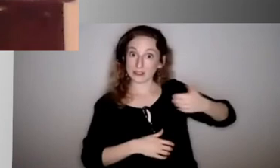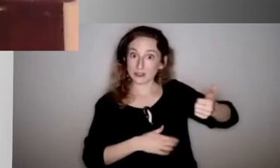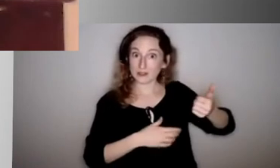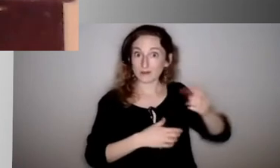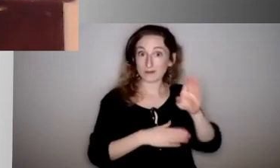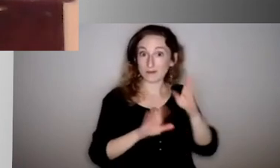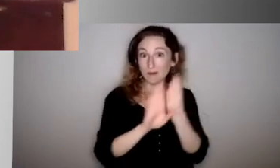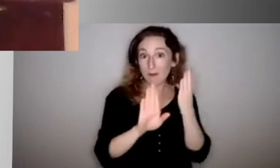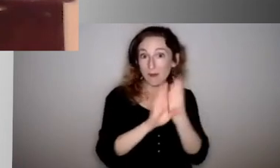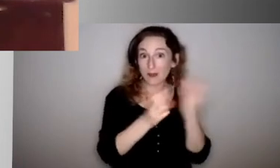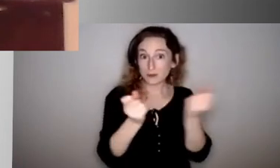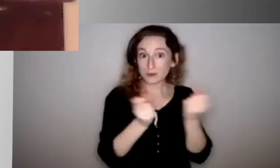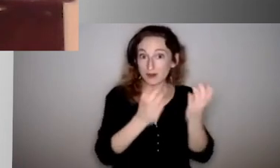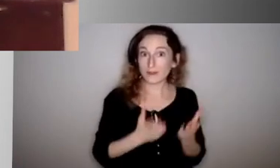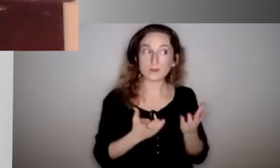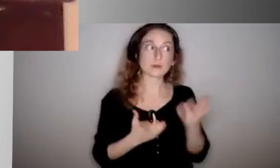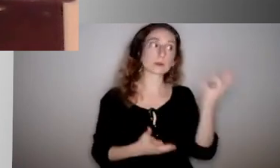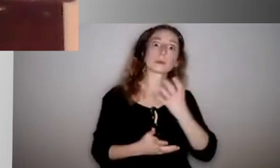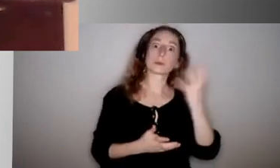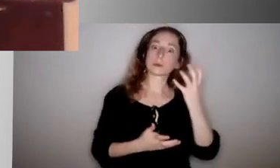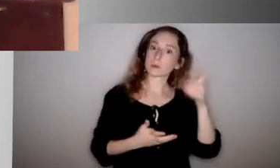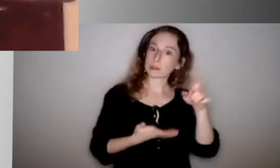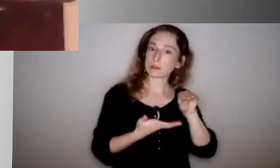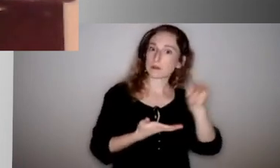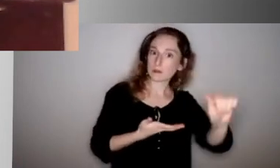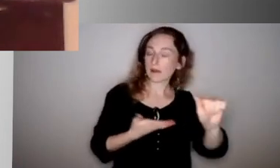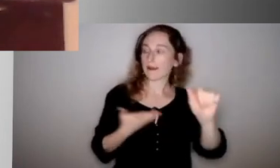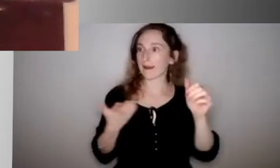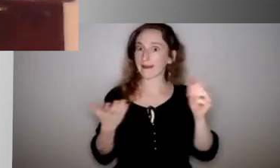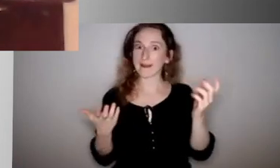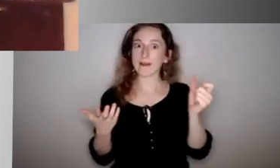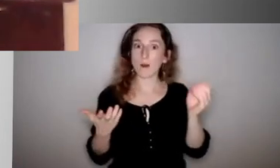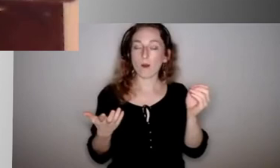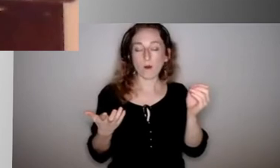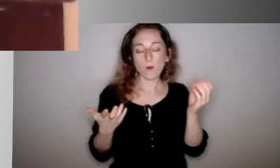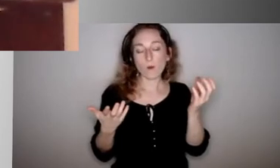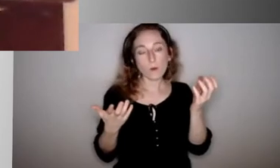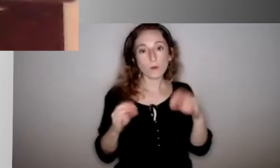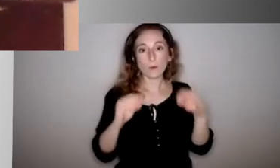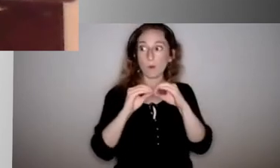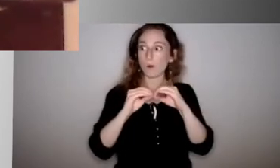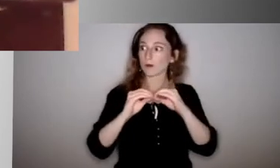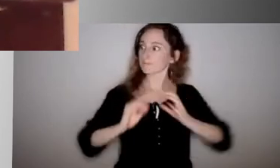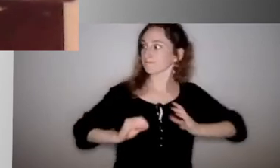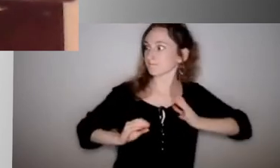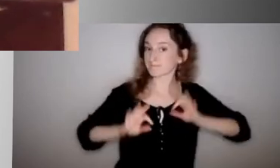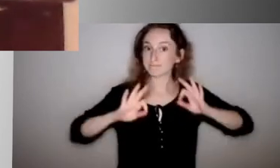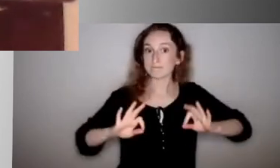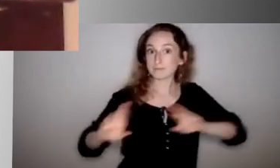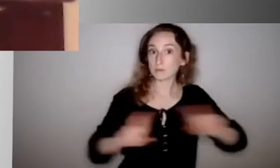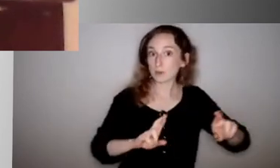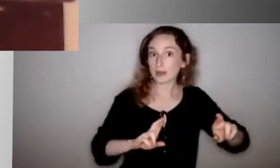school. The more that we can have those individuals in place, the greater opportunity, to Rayanne's point, we have to get our